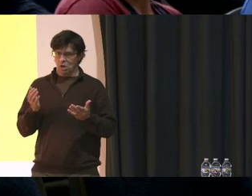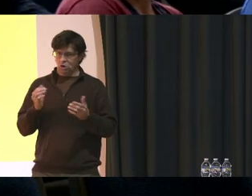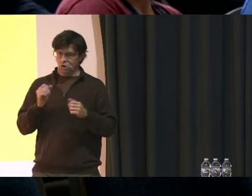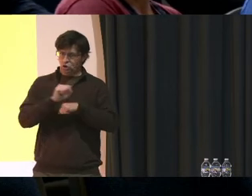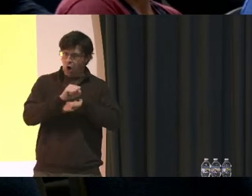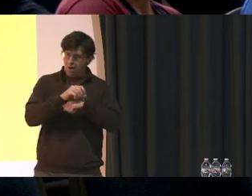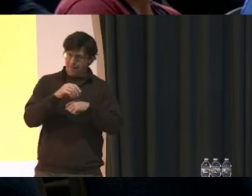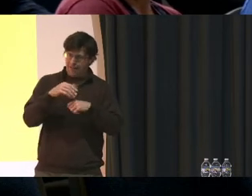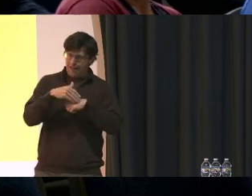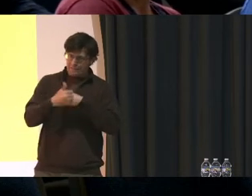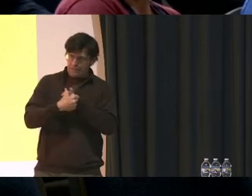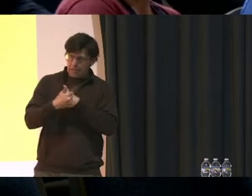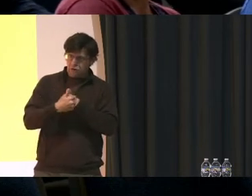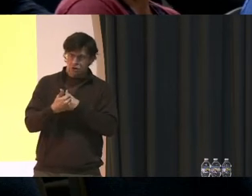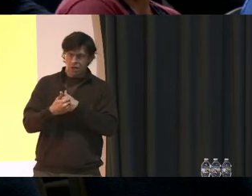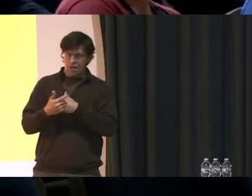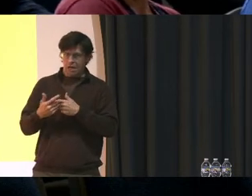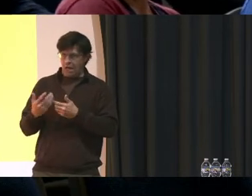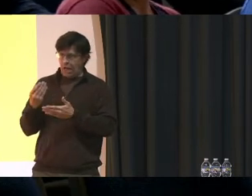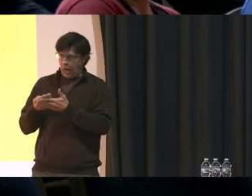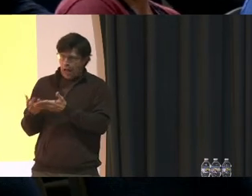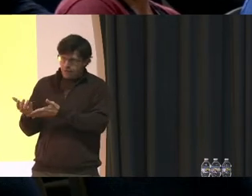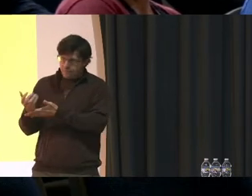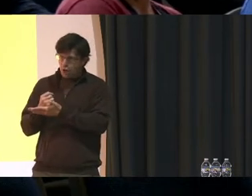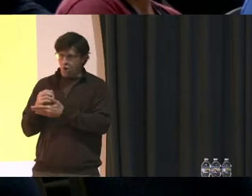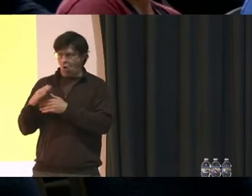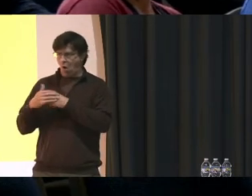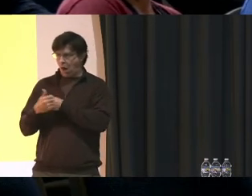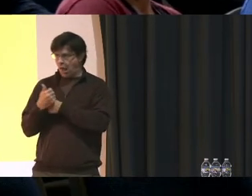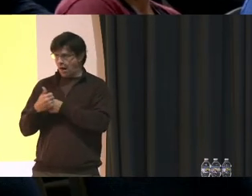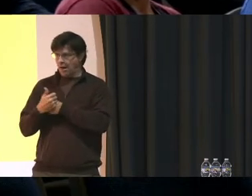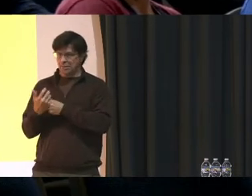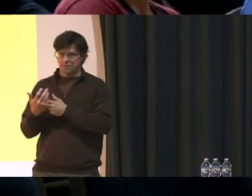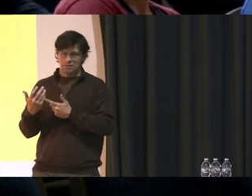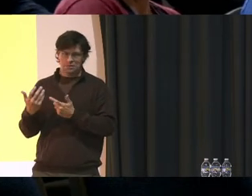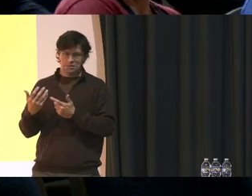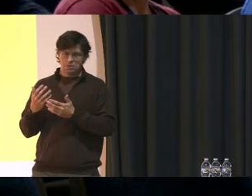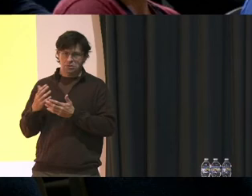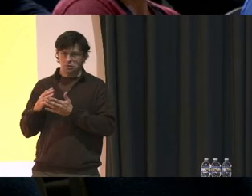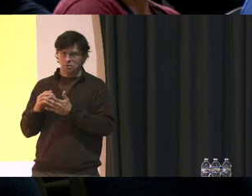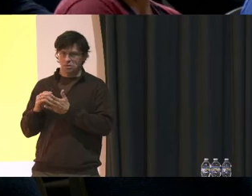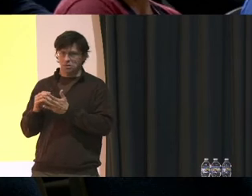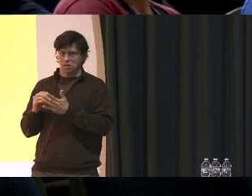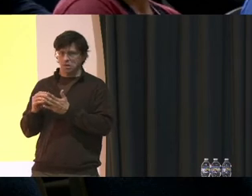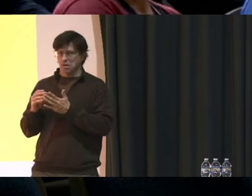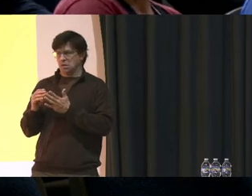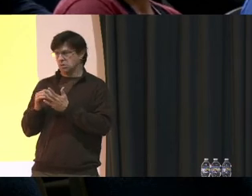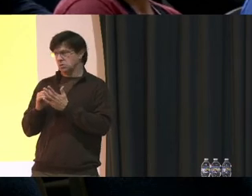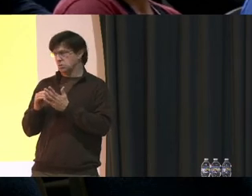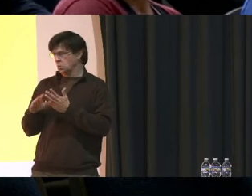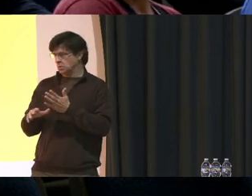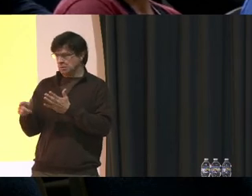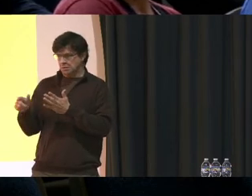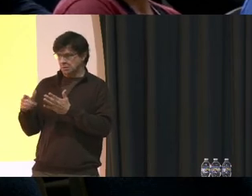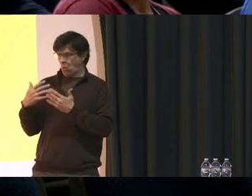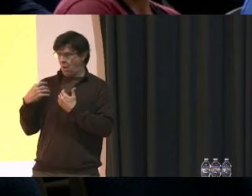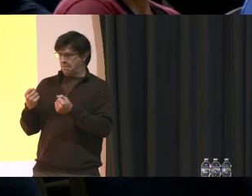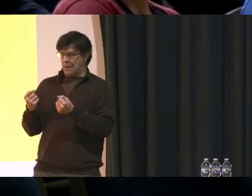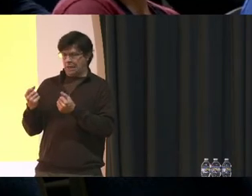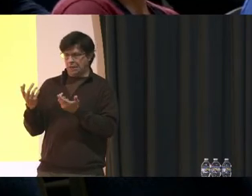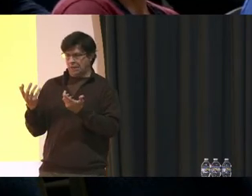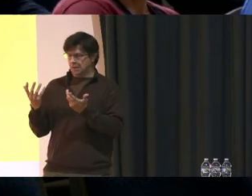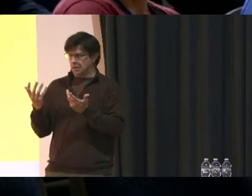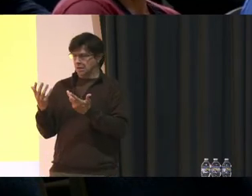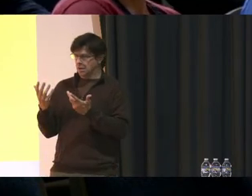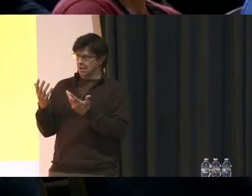line. Livelihood is on the line. I'm in school. I'm a full student as well. So trying to balance all of